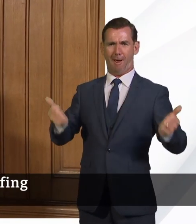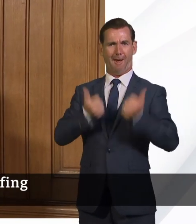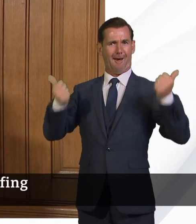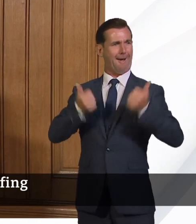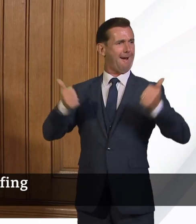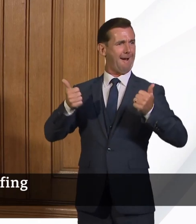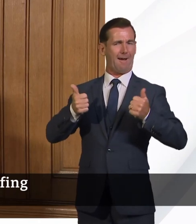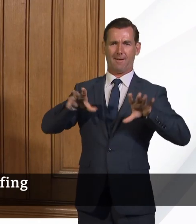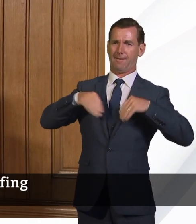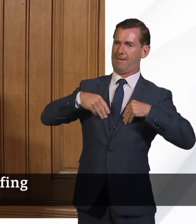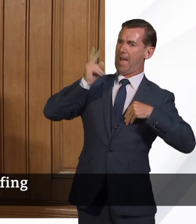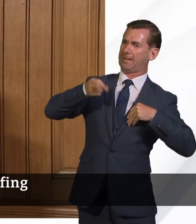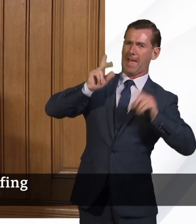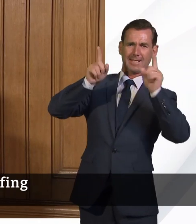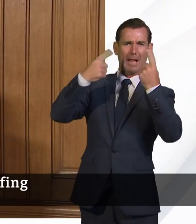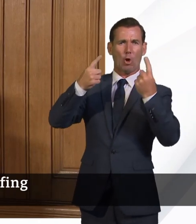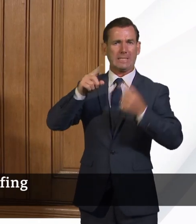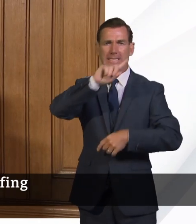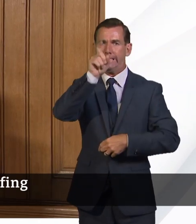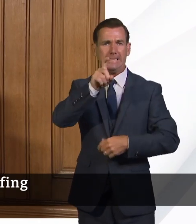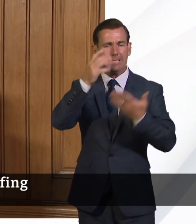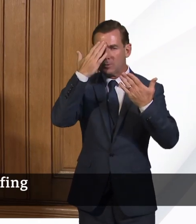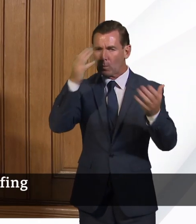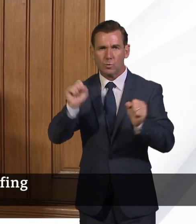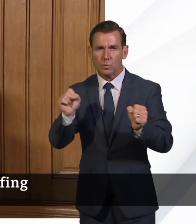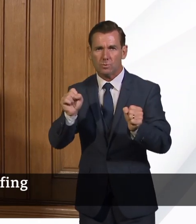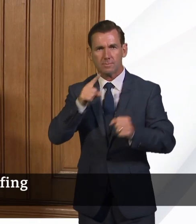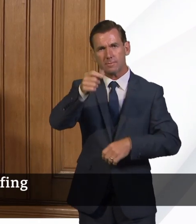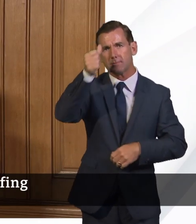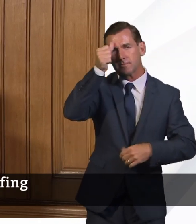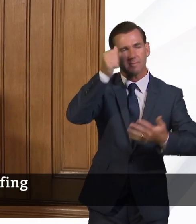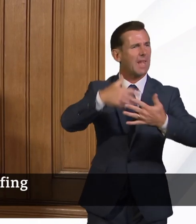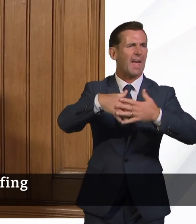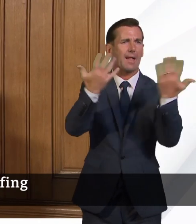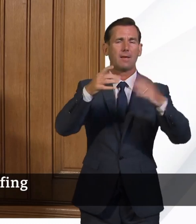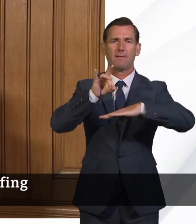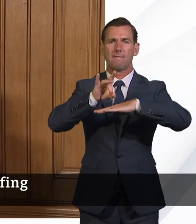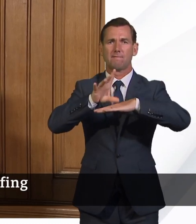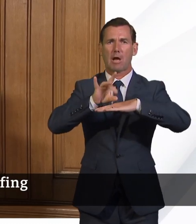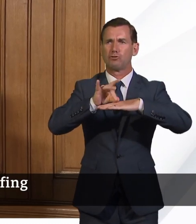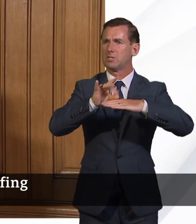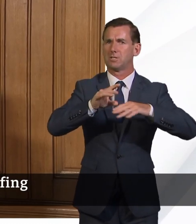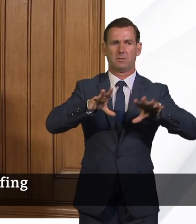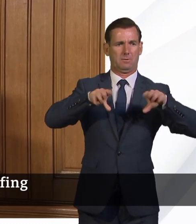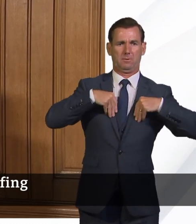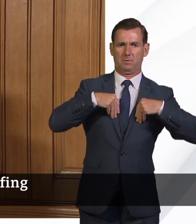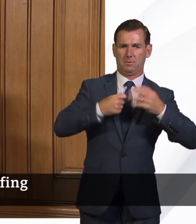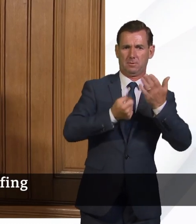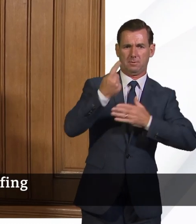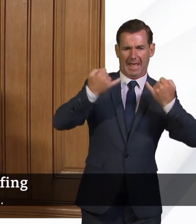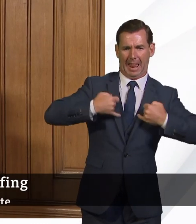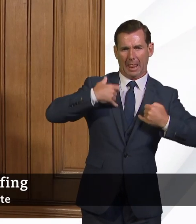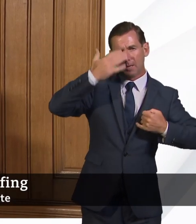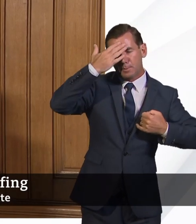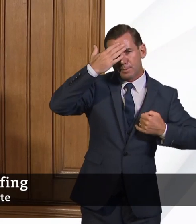So after any infection, particularly virus infections, the body will generate these antibodies that act to